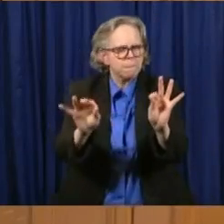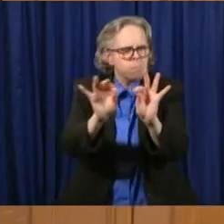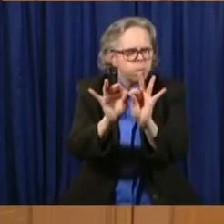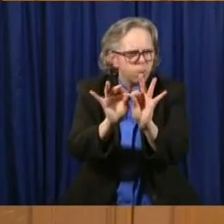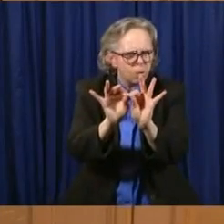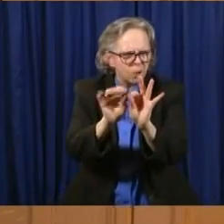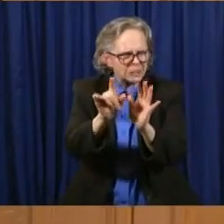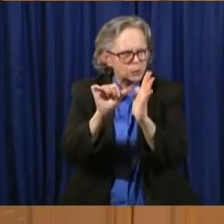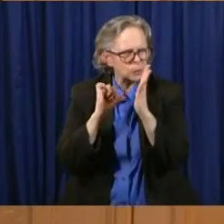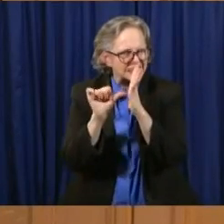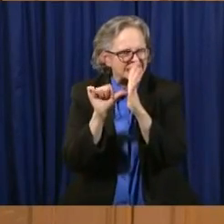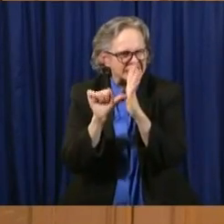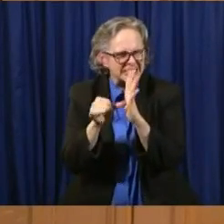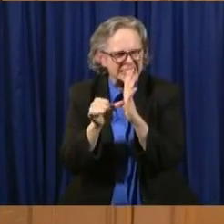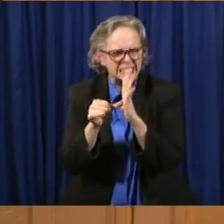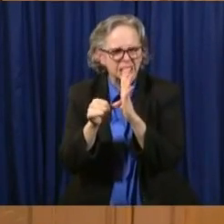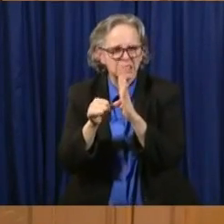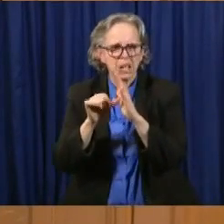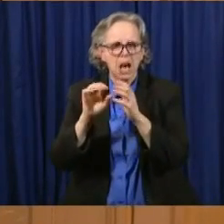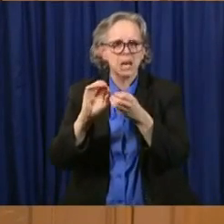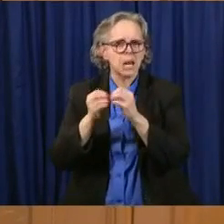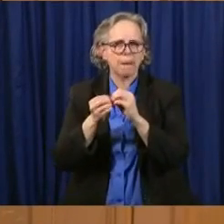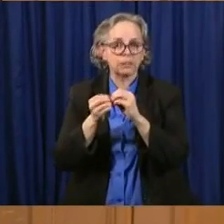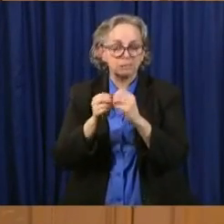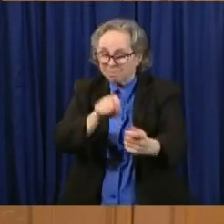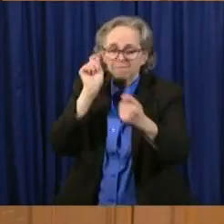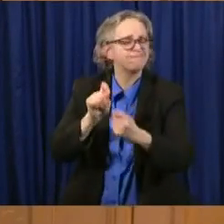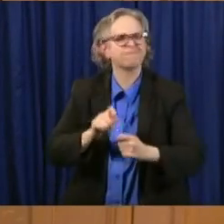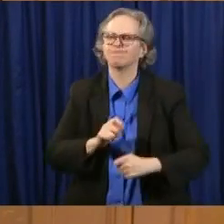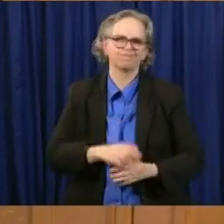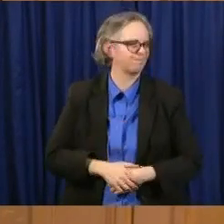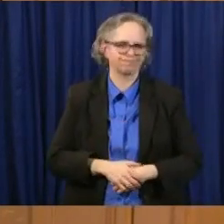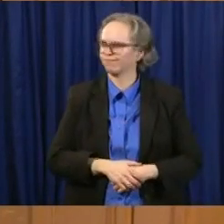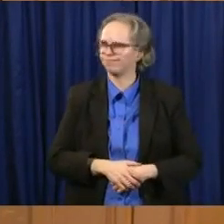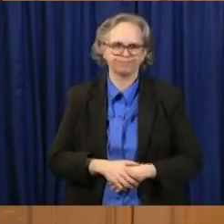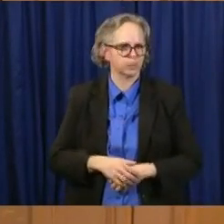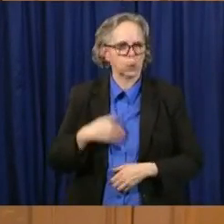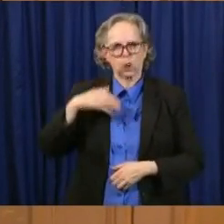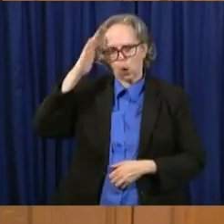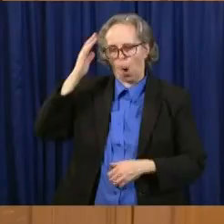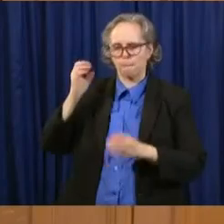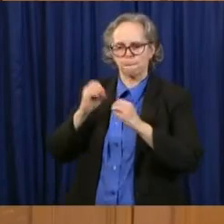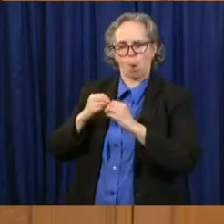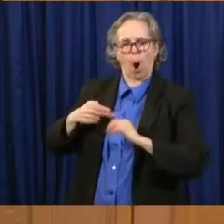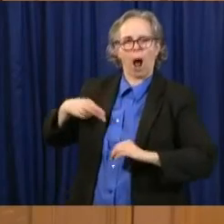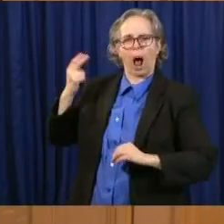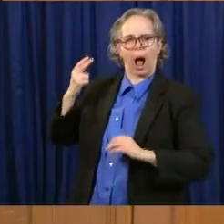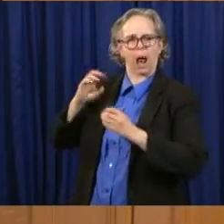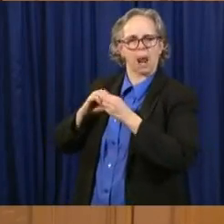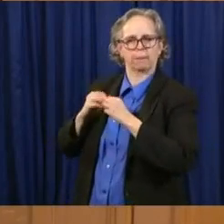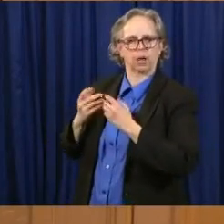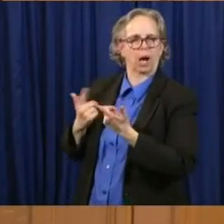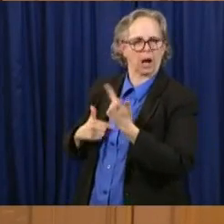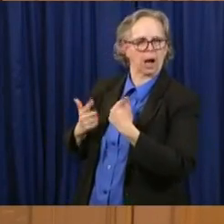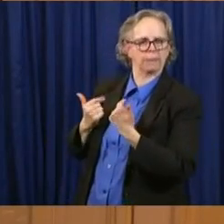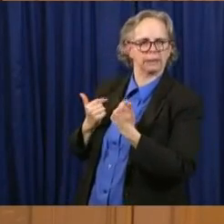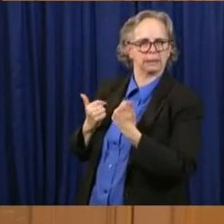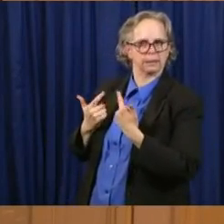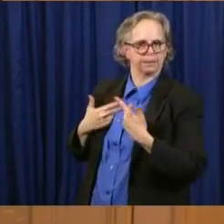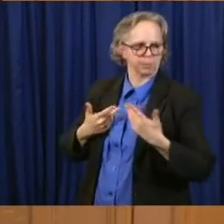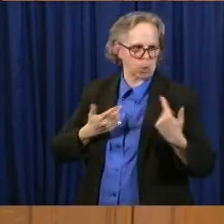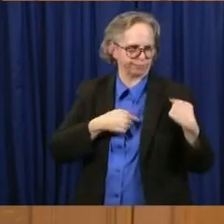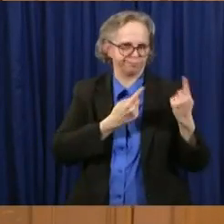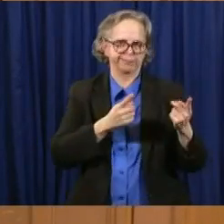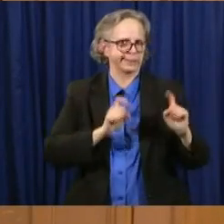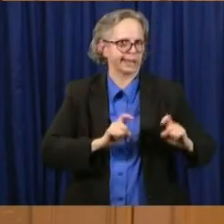are the tip of the iceberg, for very many reasons, mostly because of our lack of testing and some issues with